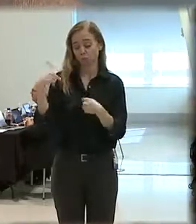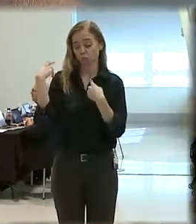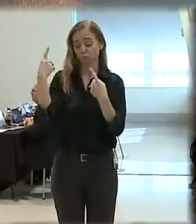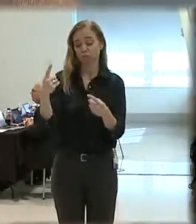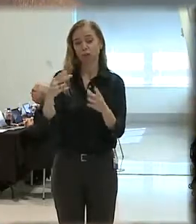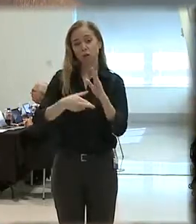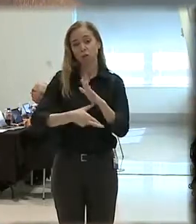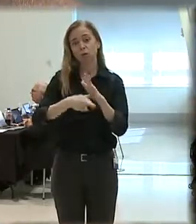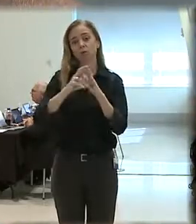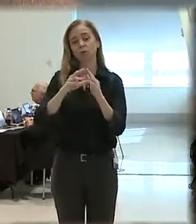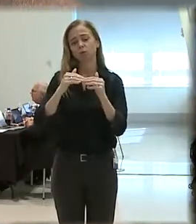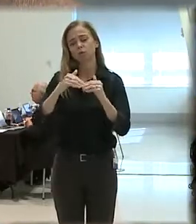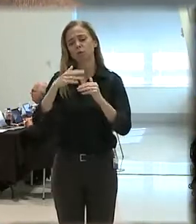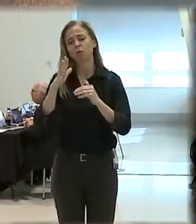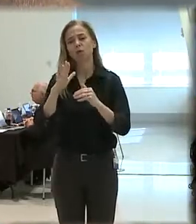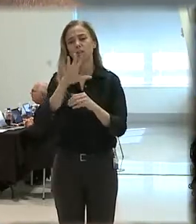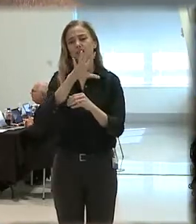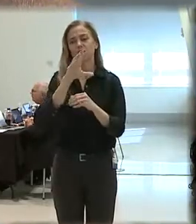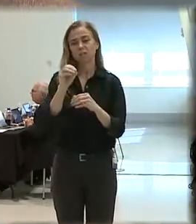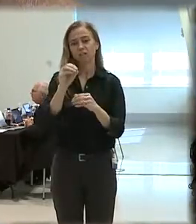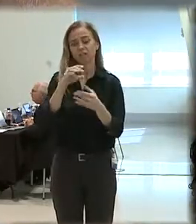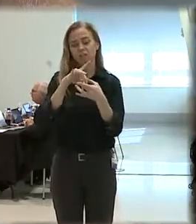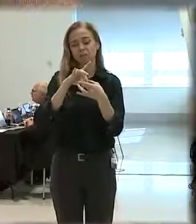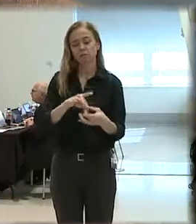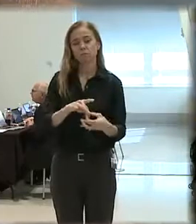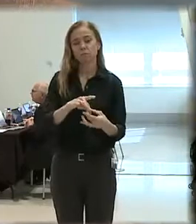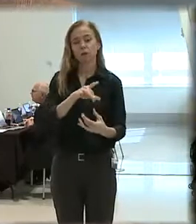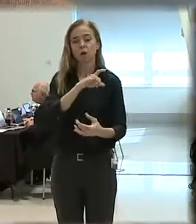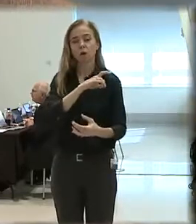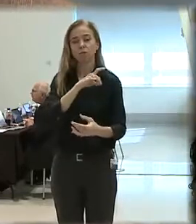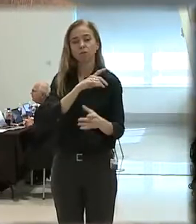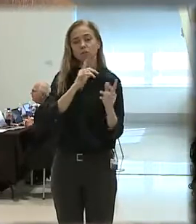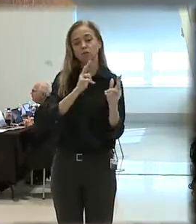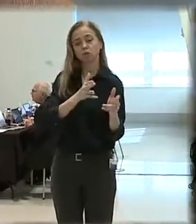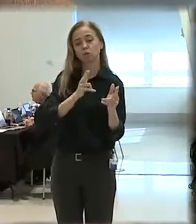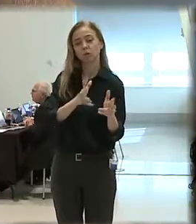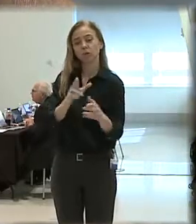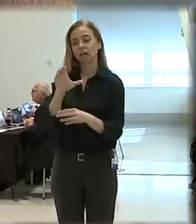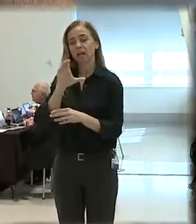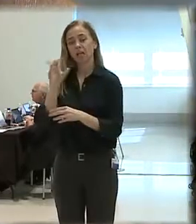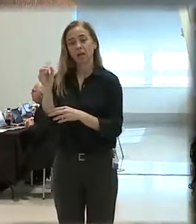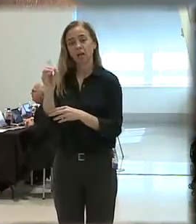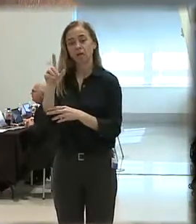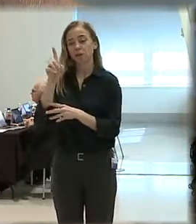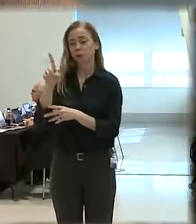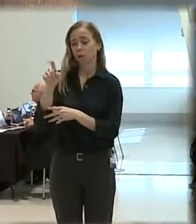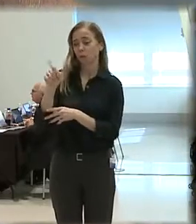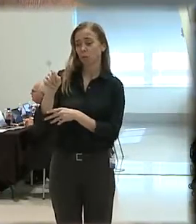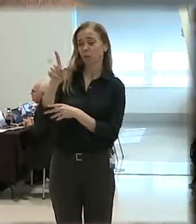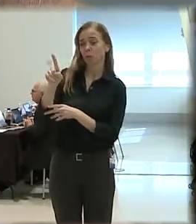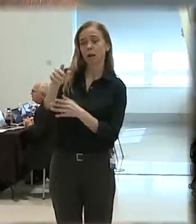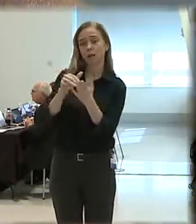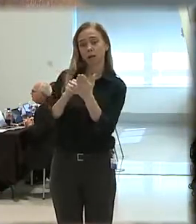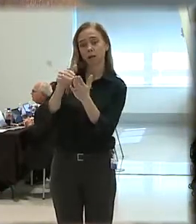more than 50 officer-involved shootings for a county of 1.1 million people.